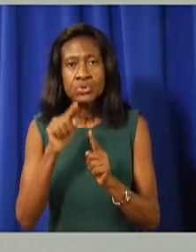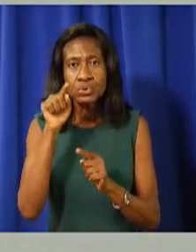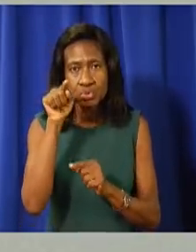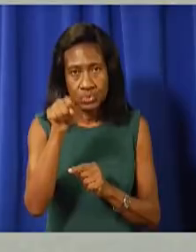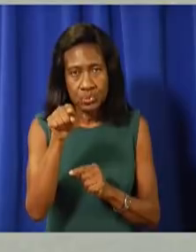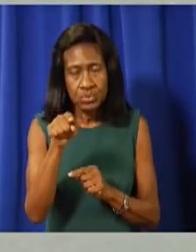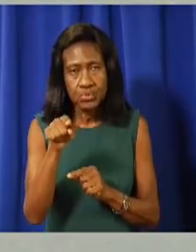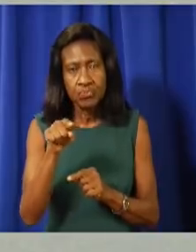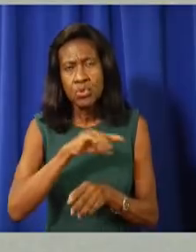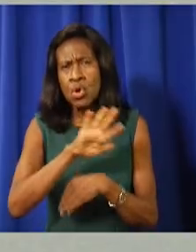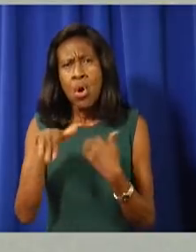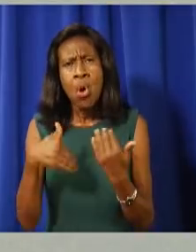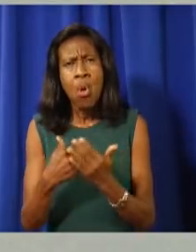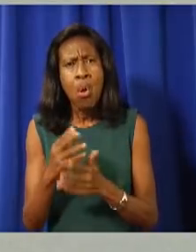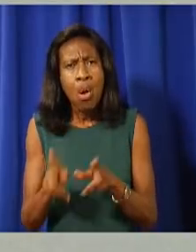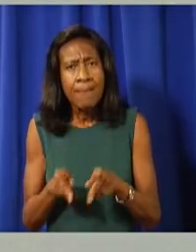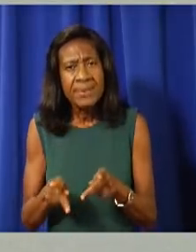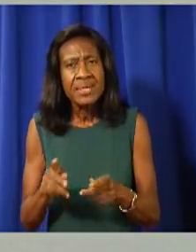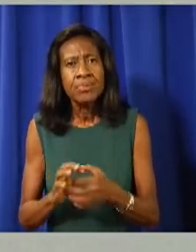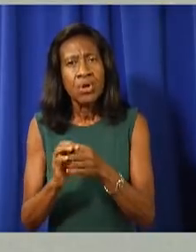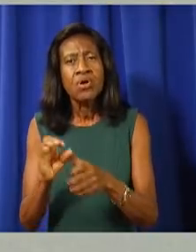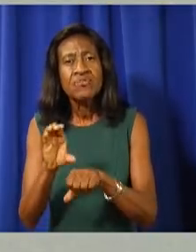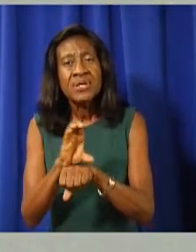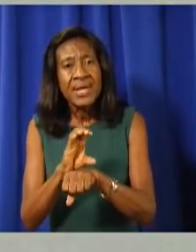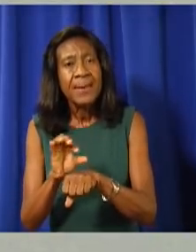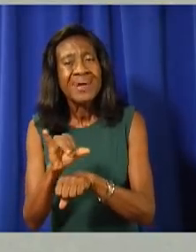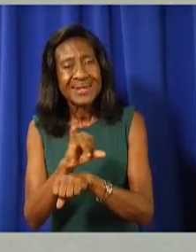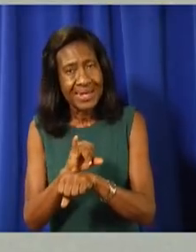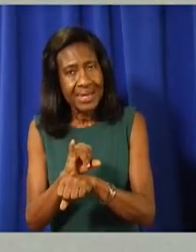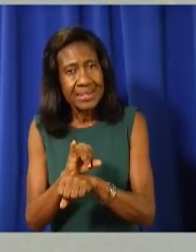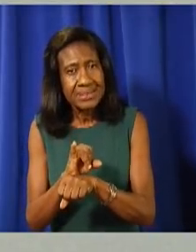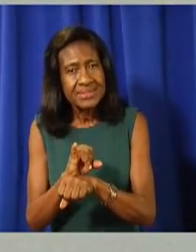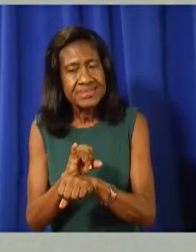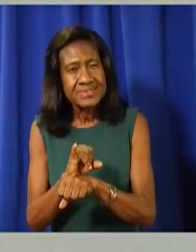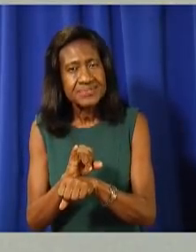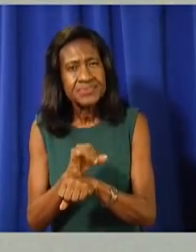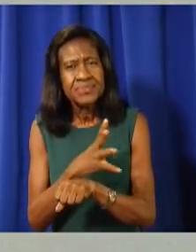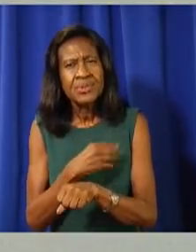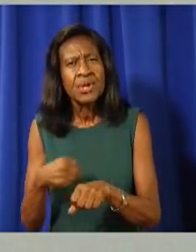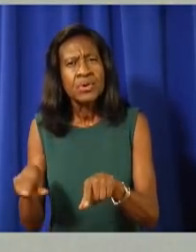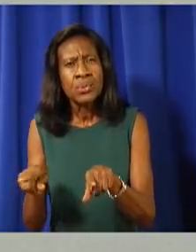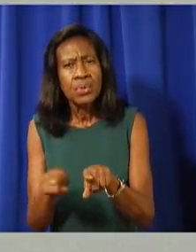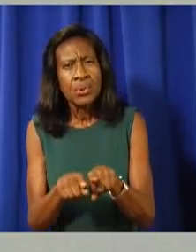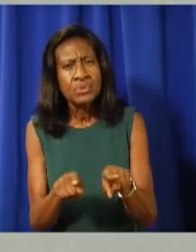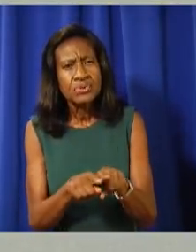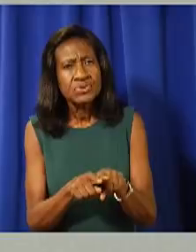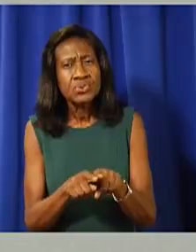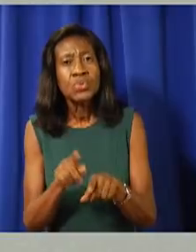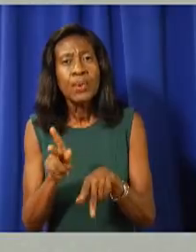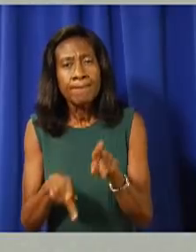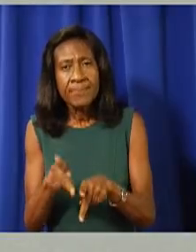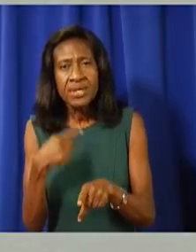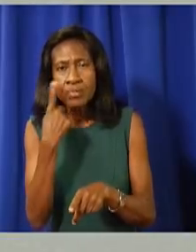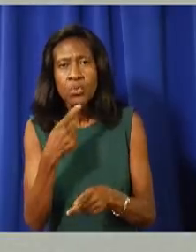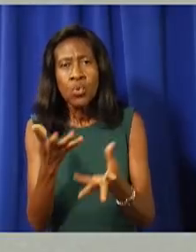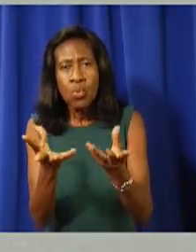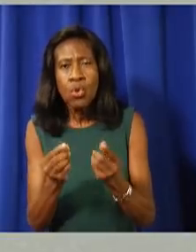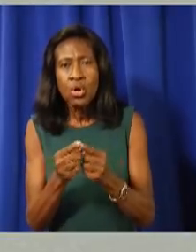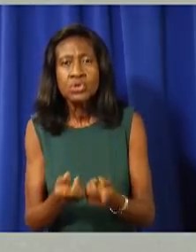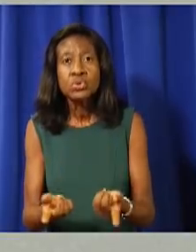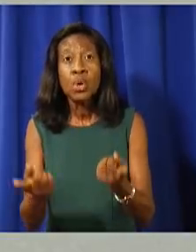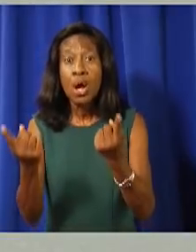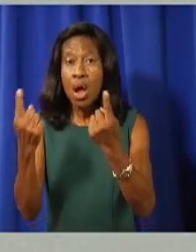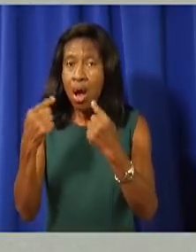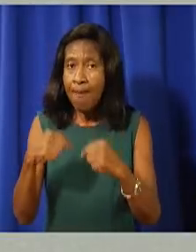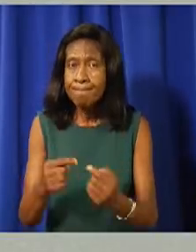our citizens and residents of the Cayman Islands, as well as those who eagerly want to visit our shores and